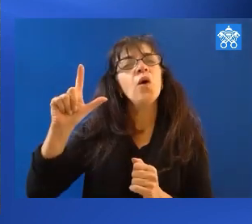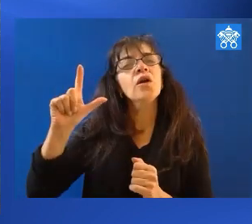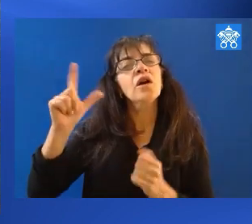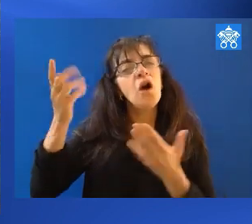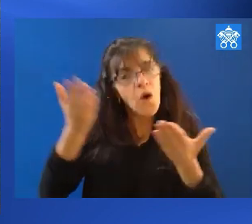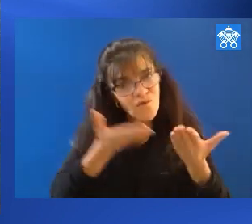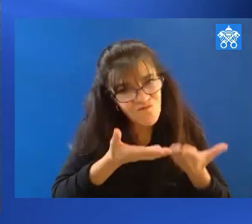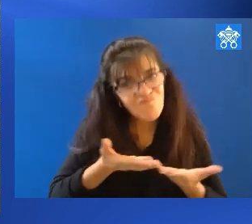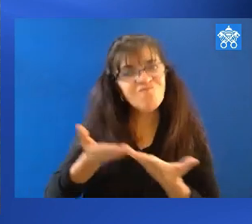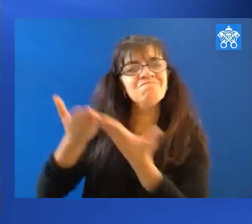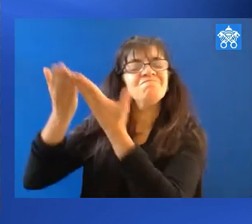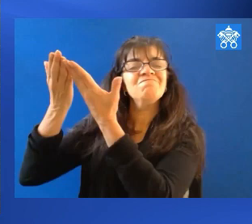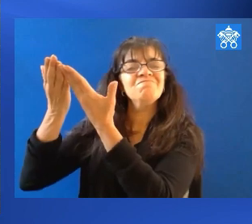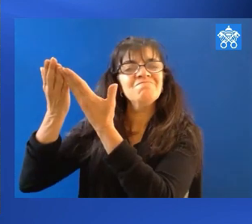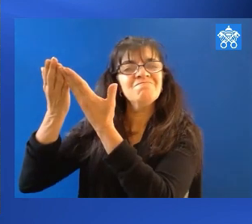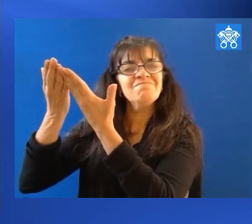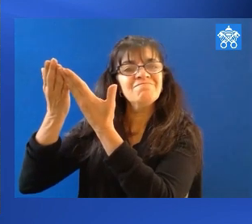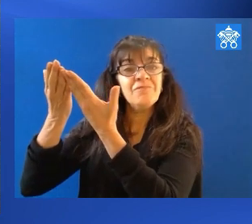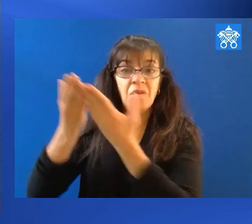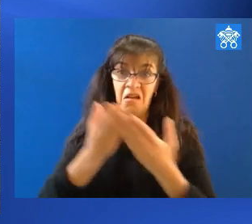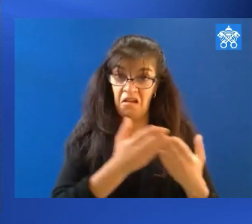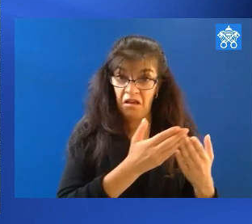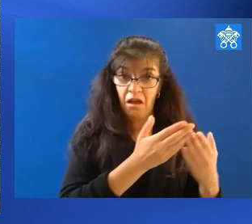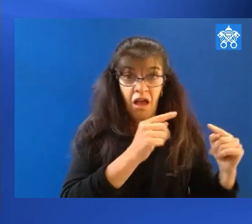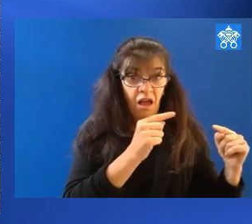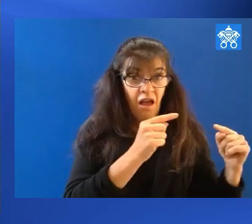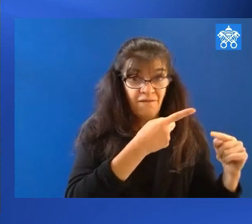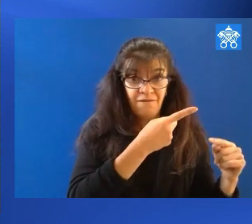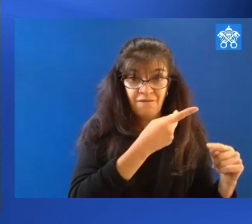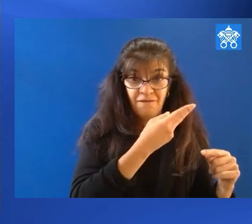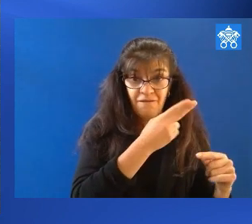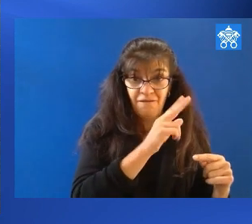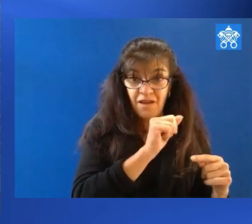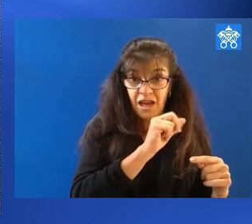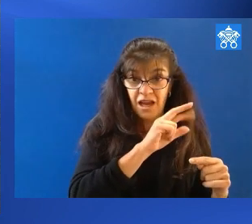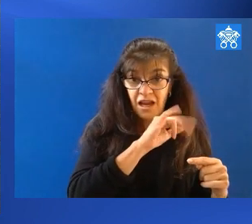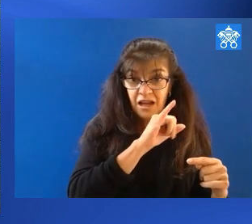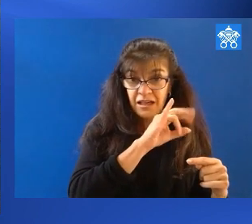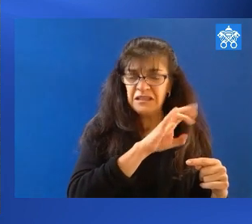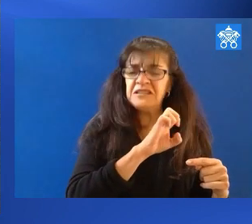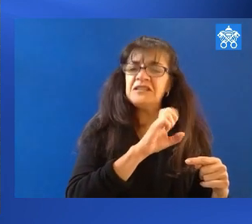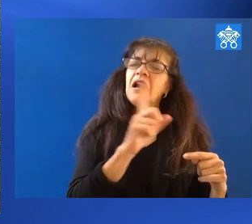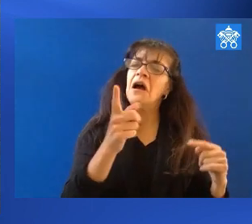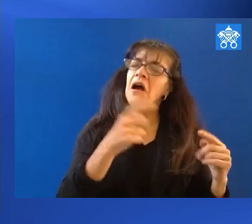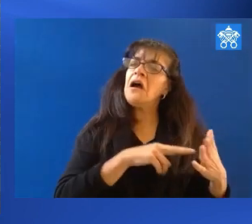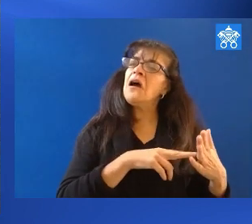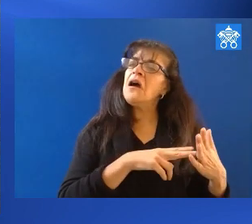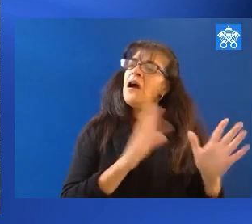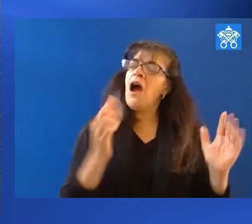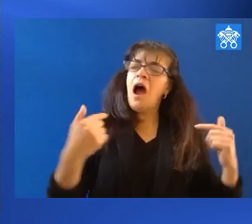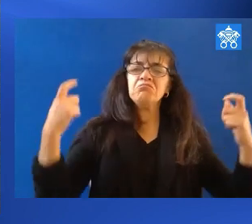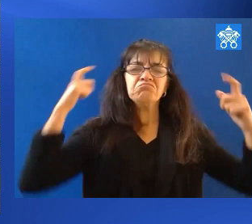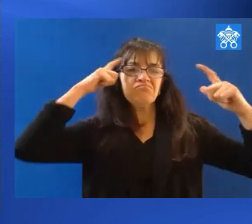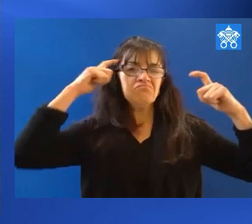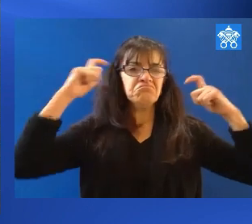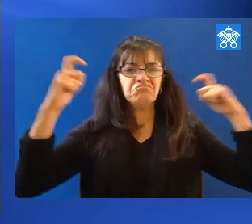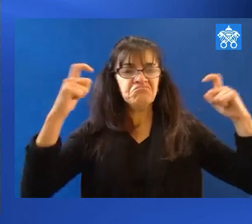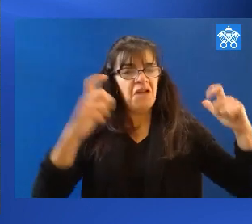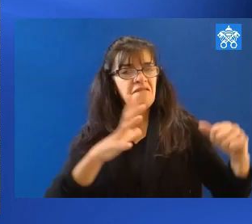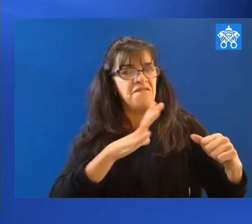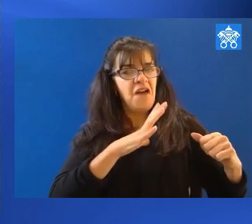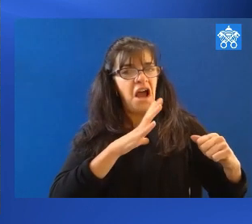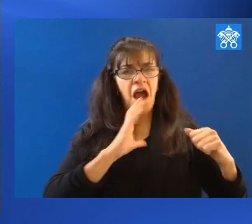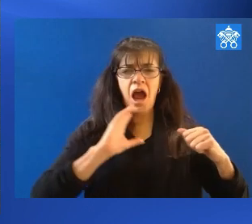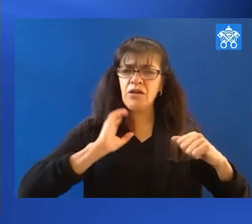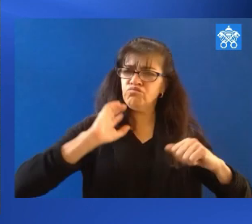raises him up. Instead, the Pharisee exhorts himself, self-assured, convinced that he is fine